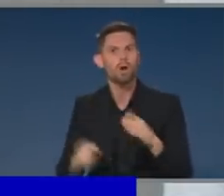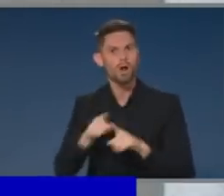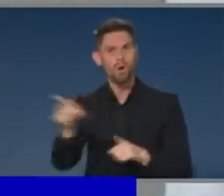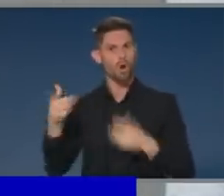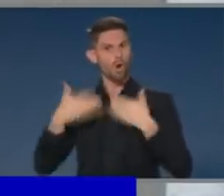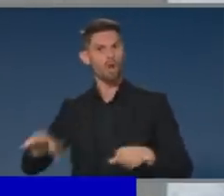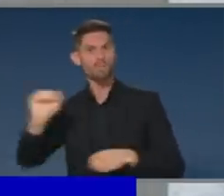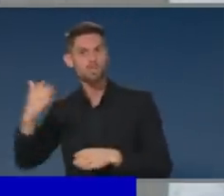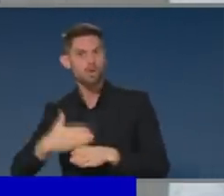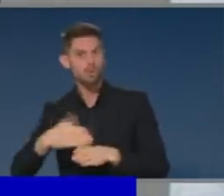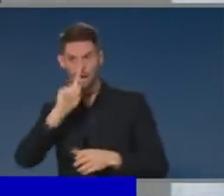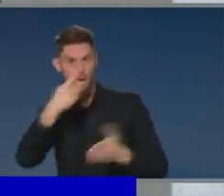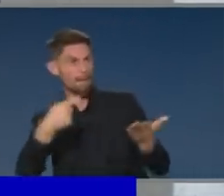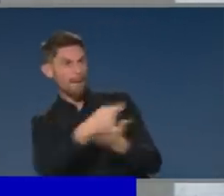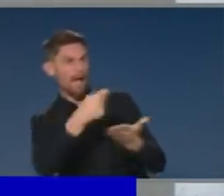liquidation.